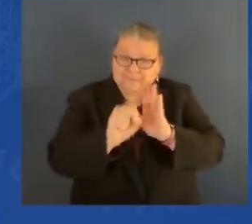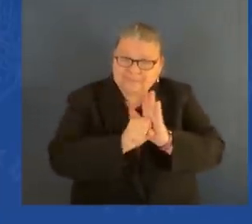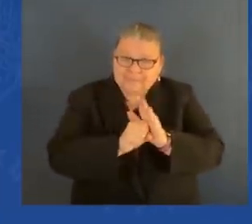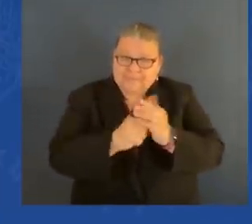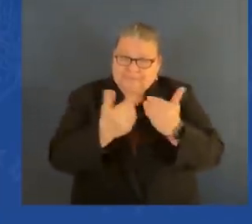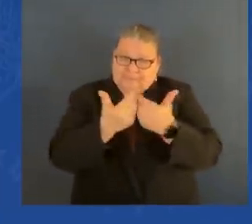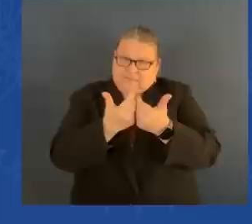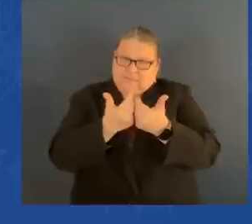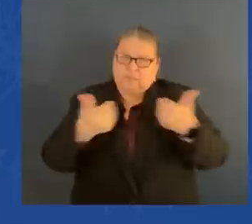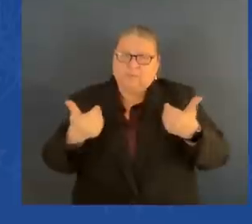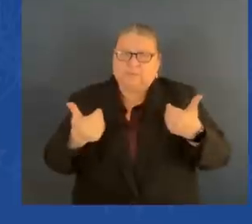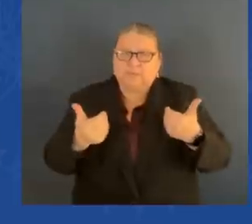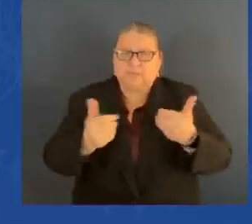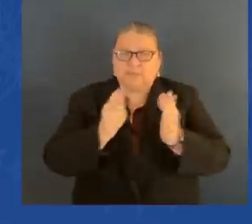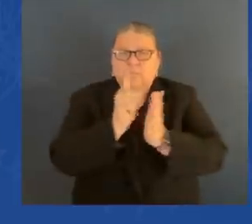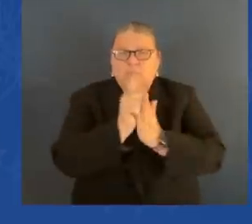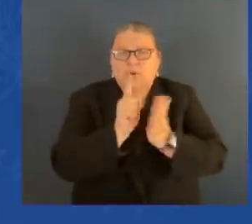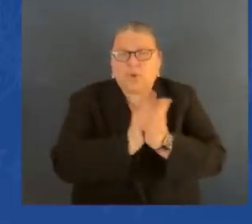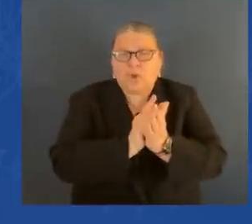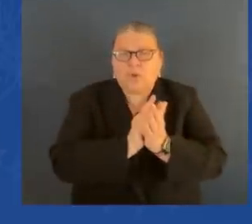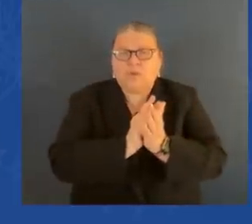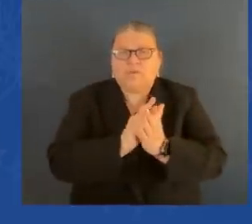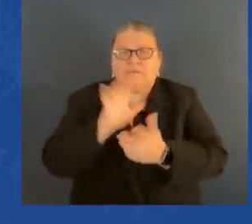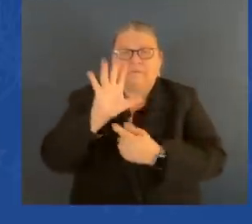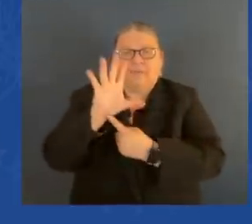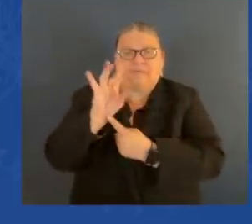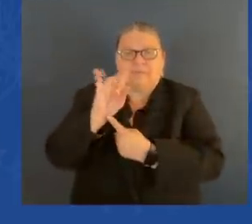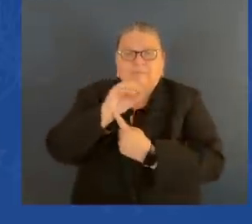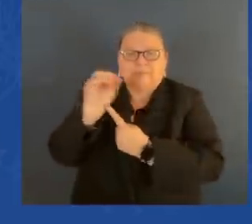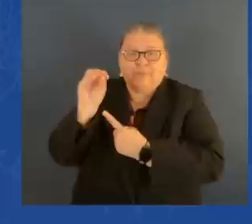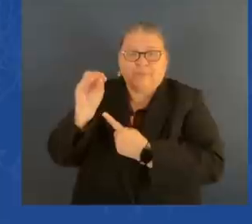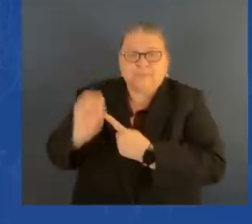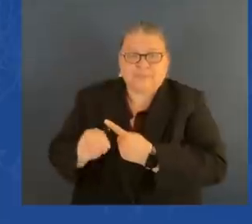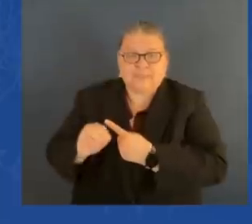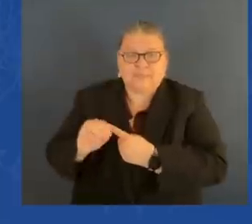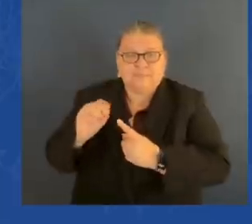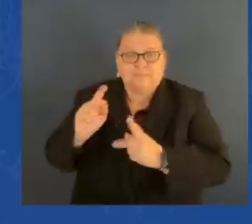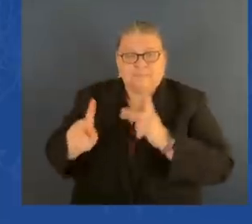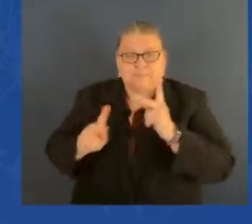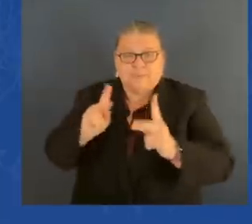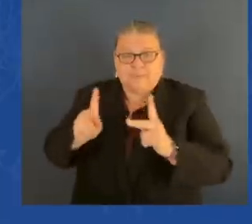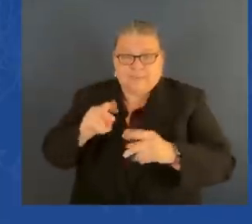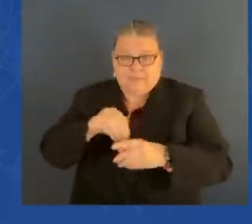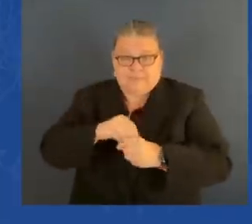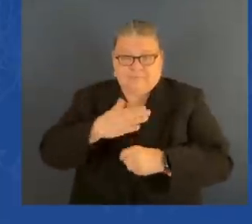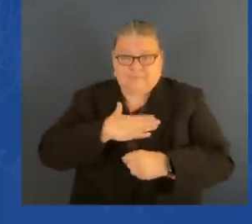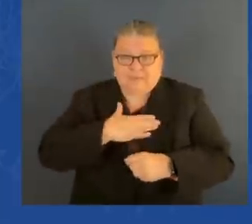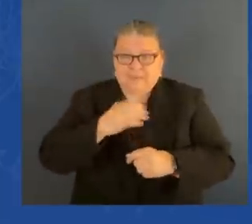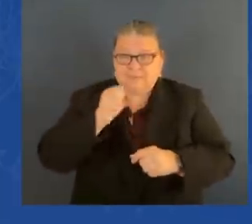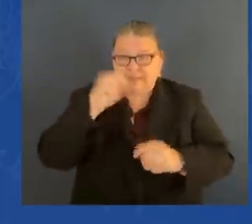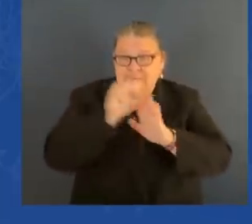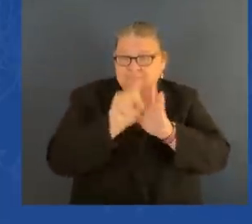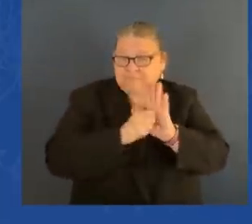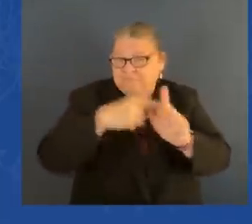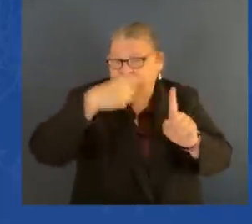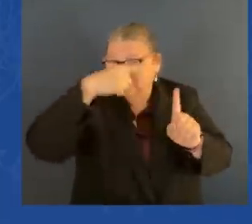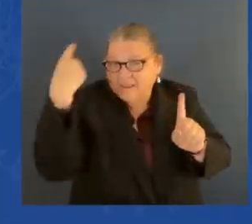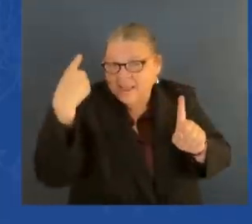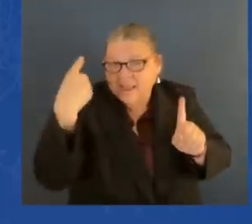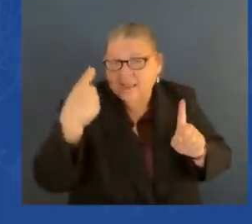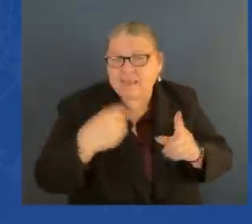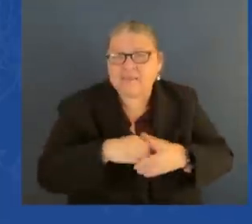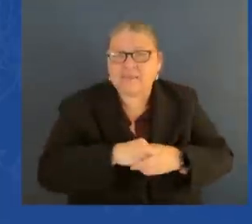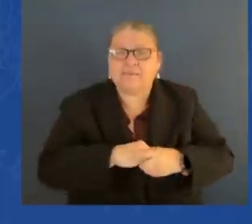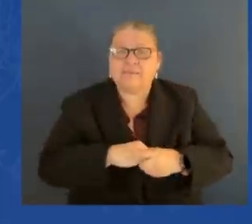of population in Delaware. I got involved in politics indirectly by getting involved in the civil rights movement as a kid,